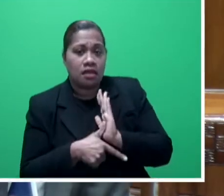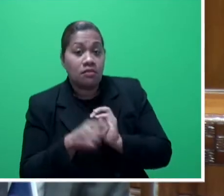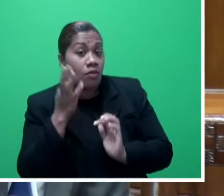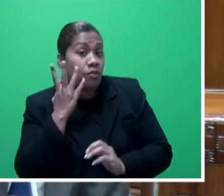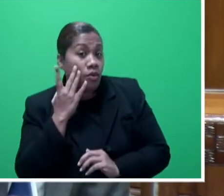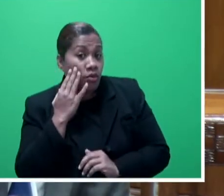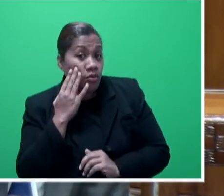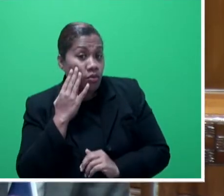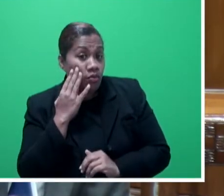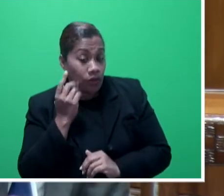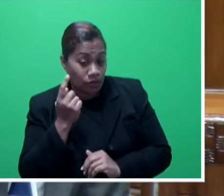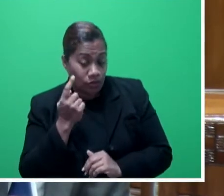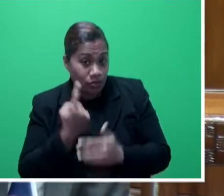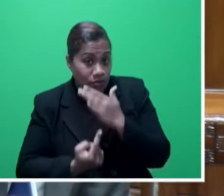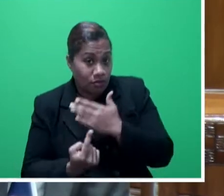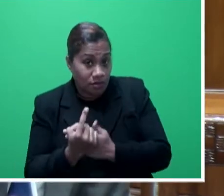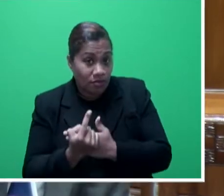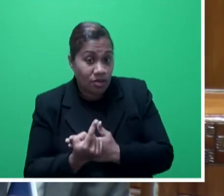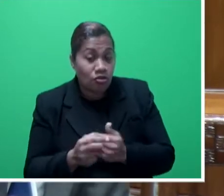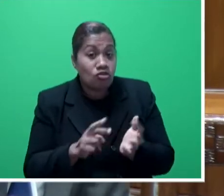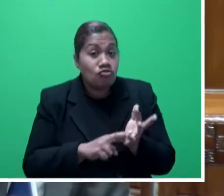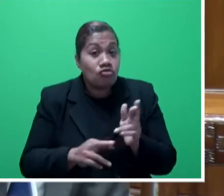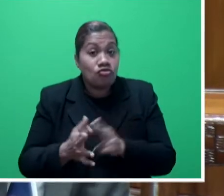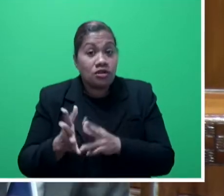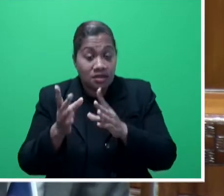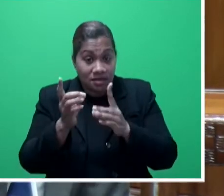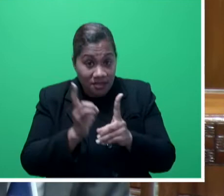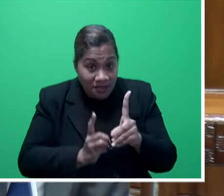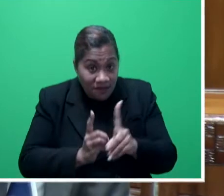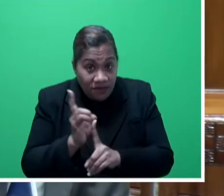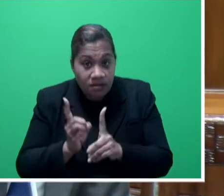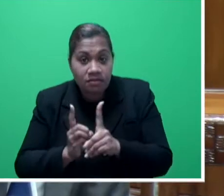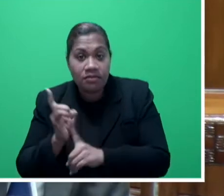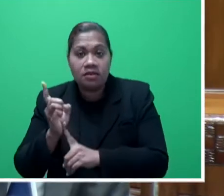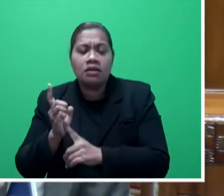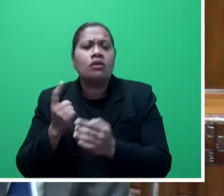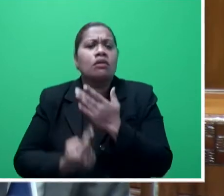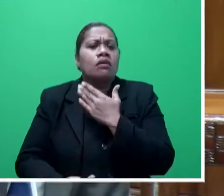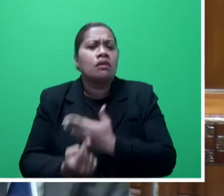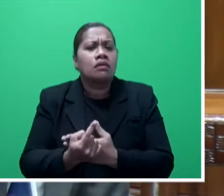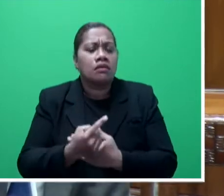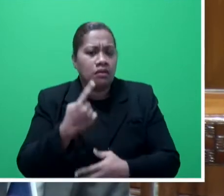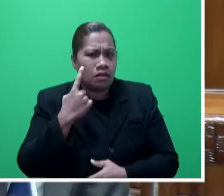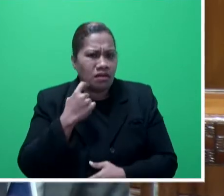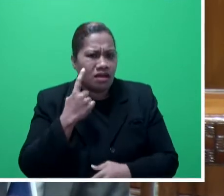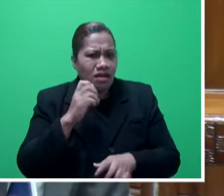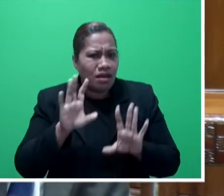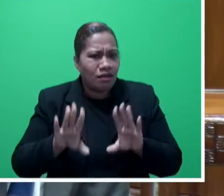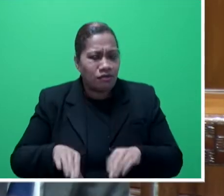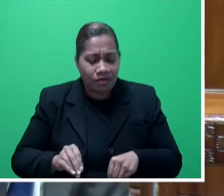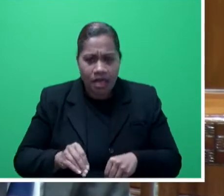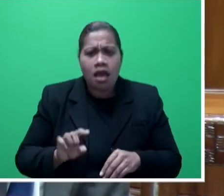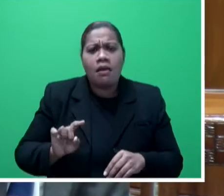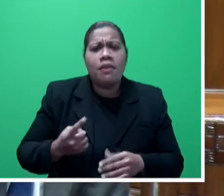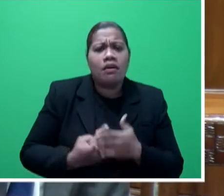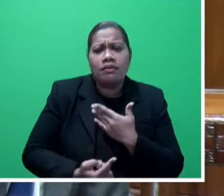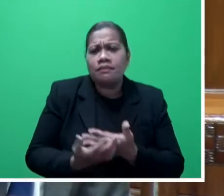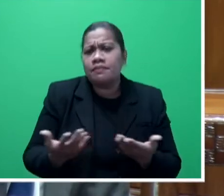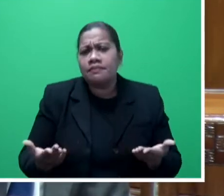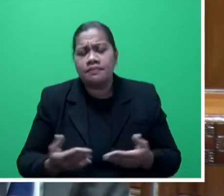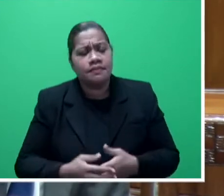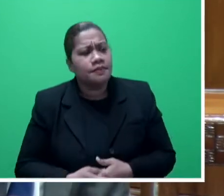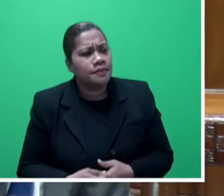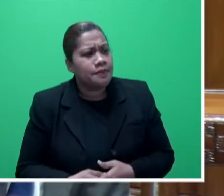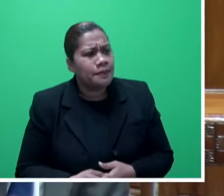lot of developments, it causes a lot of runoff water, Mr. Speaker said. Now, no amount of drainage, no amount of desilting